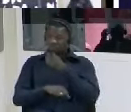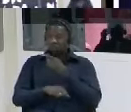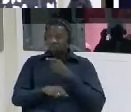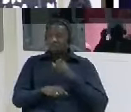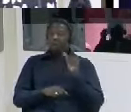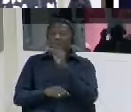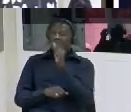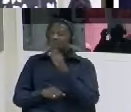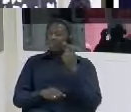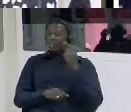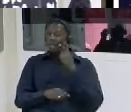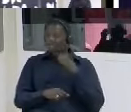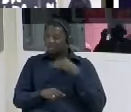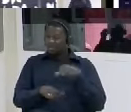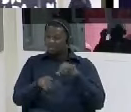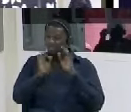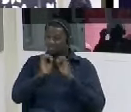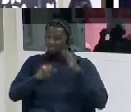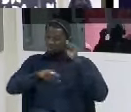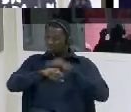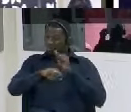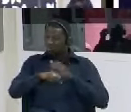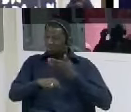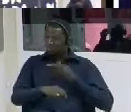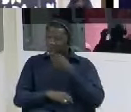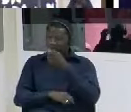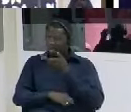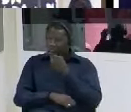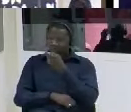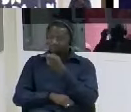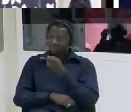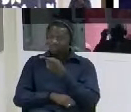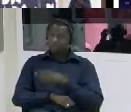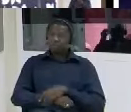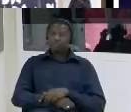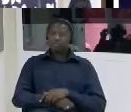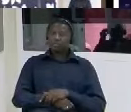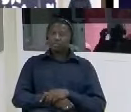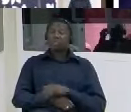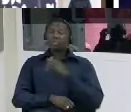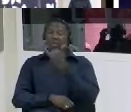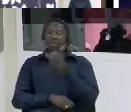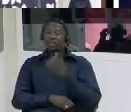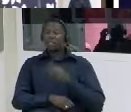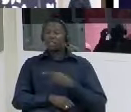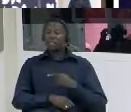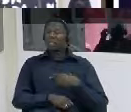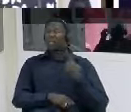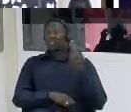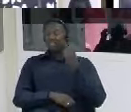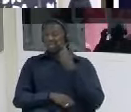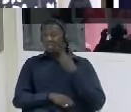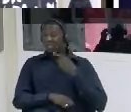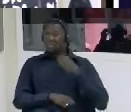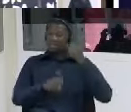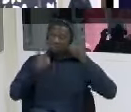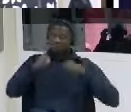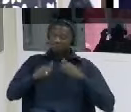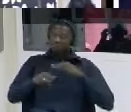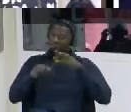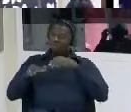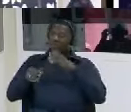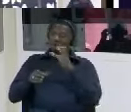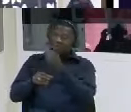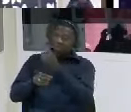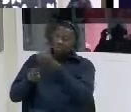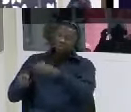when they take somebody else and he happened to mention your name they come and collect you and again confront you with the